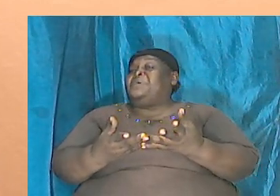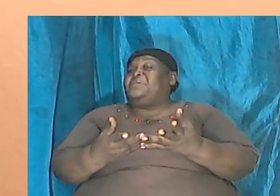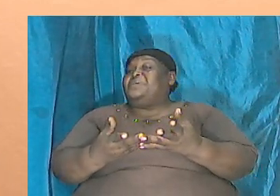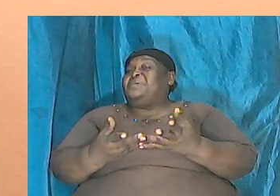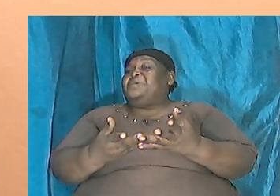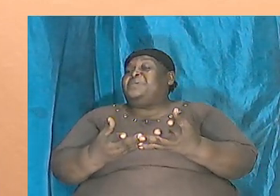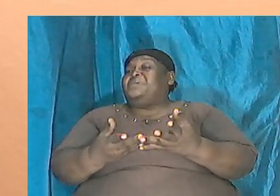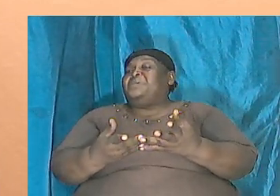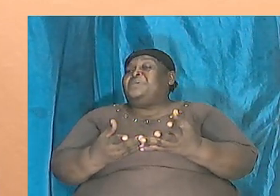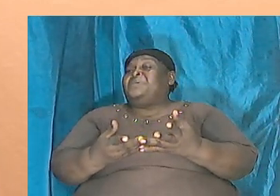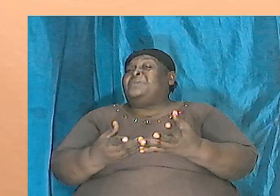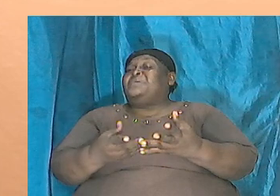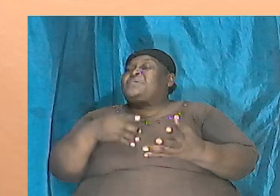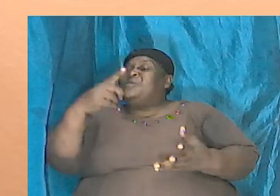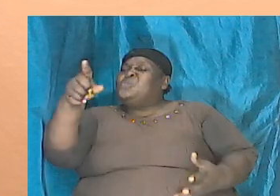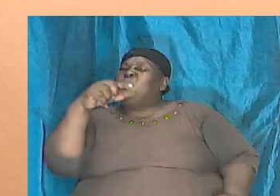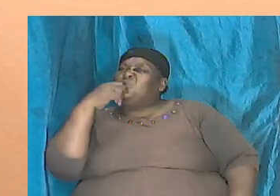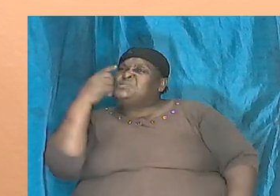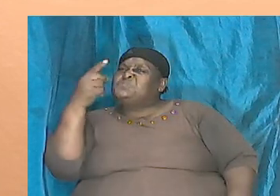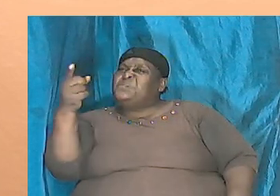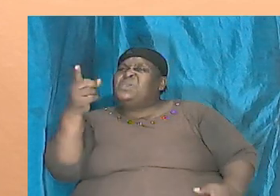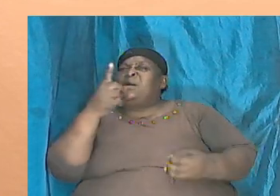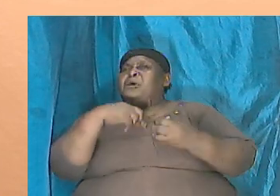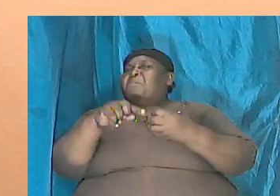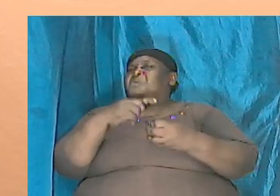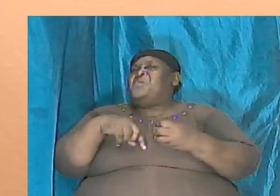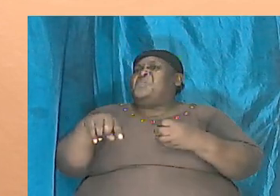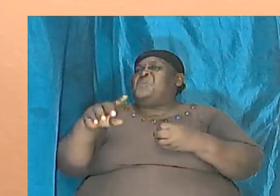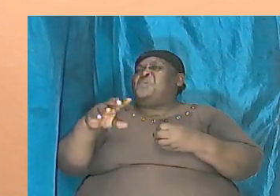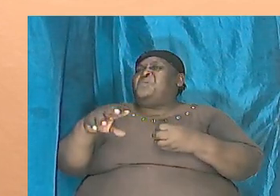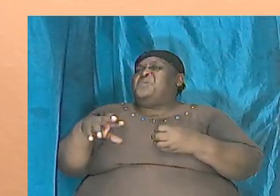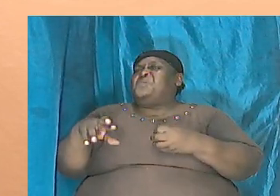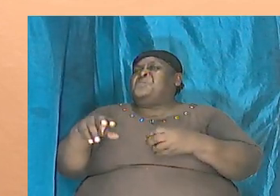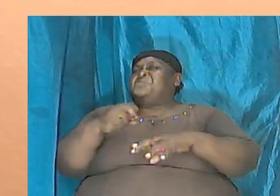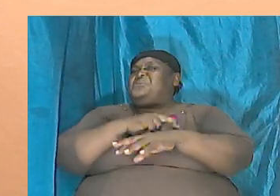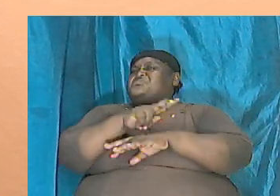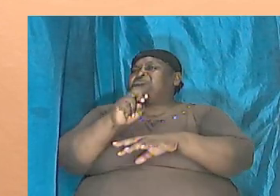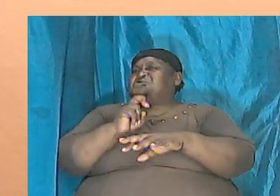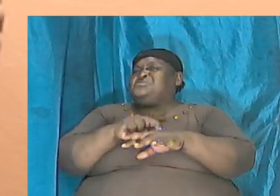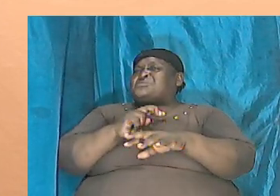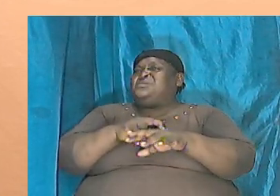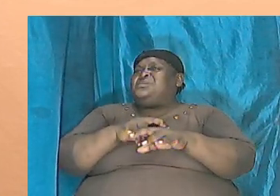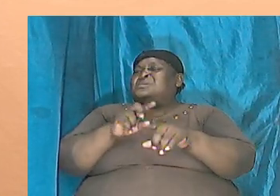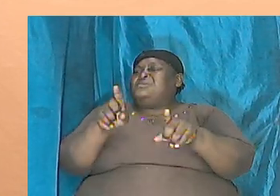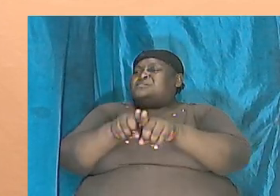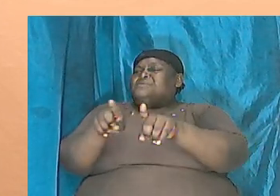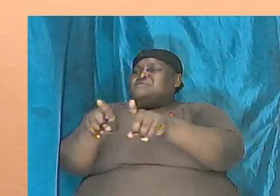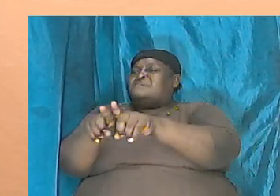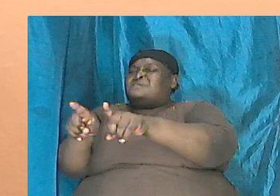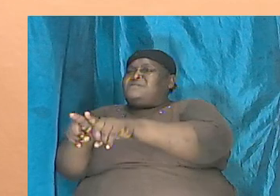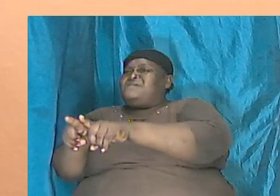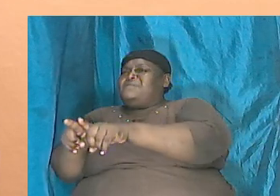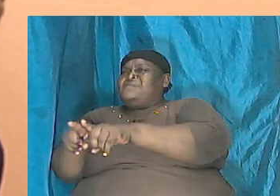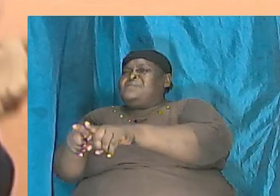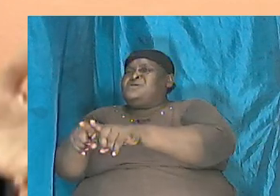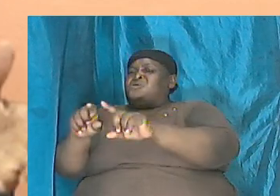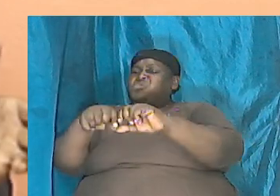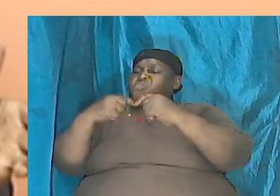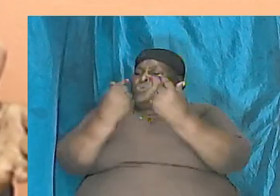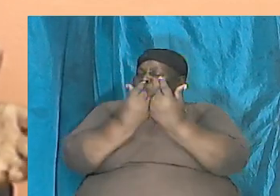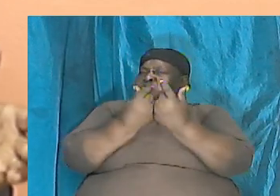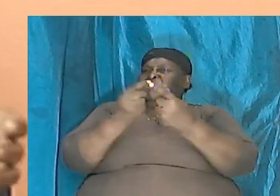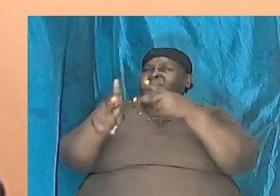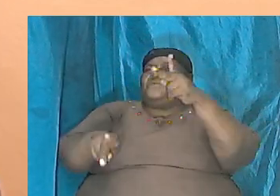you talk about races you talk about different groups of